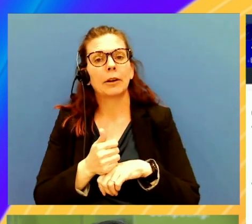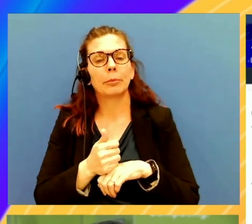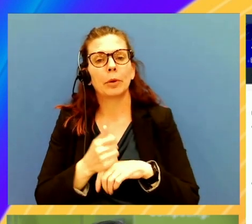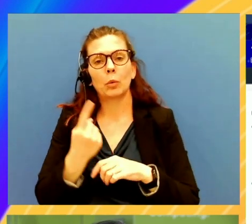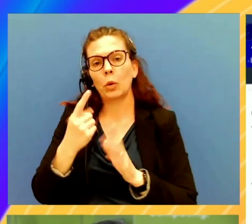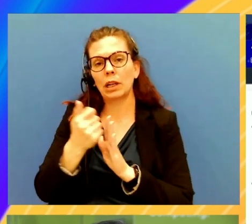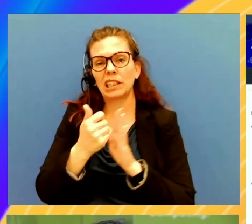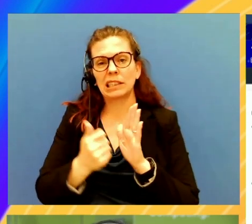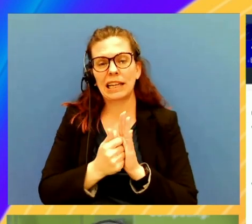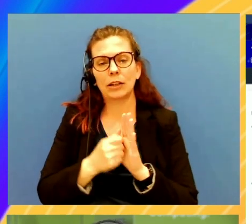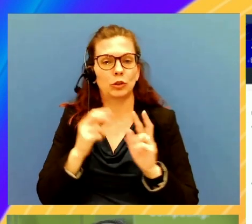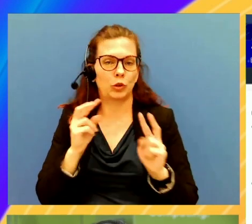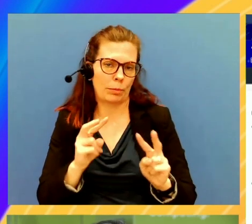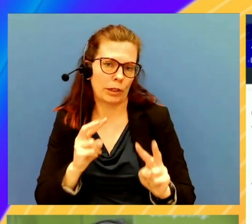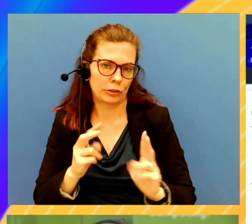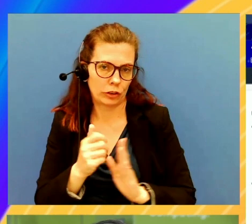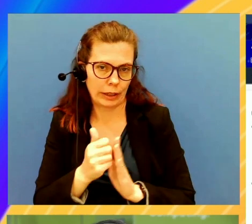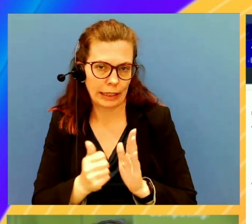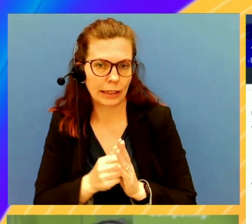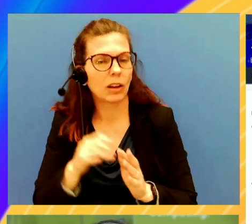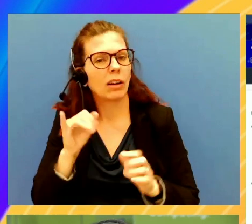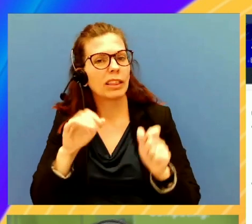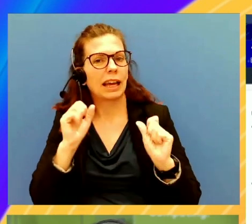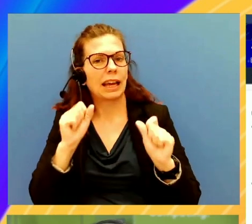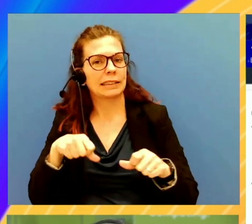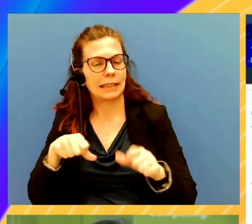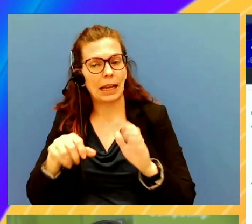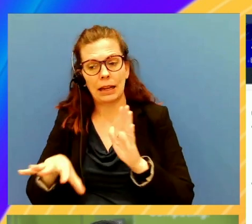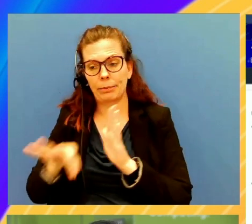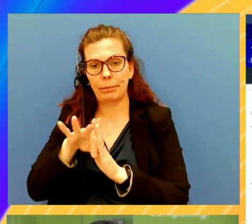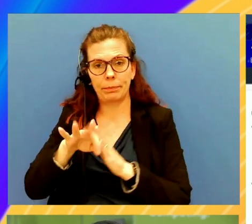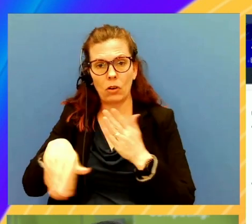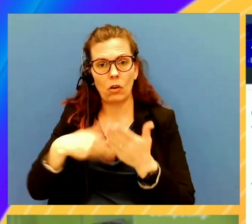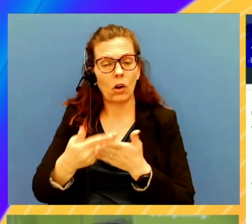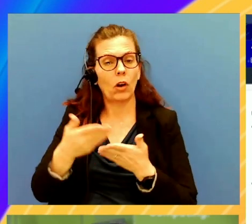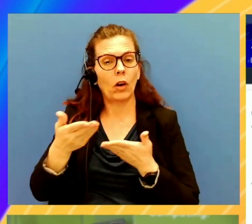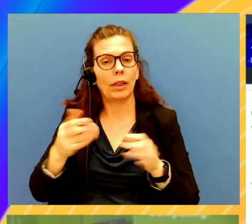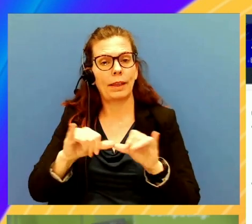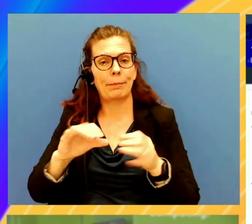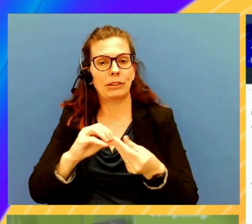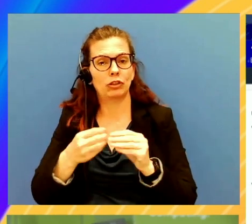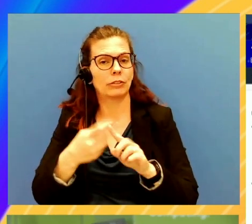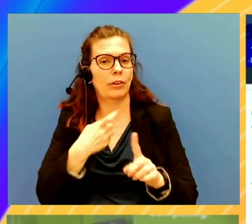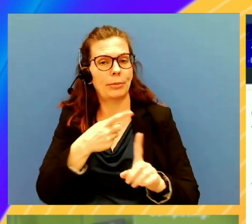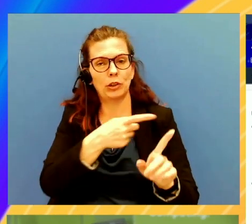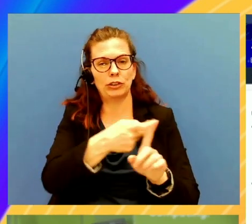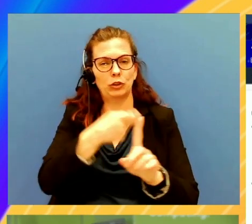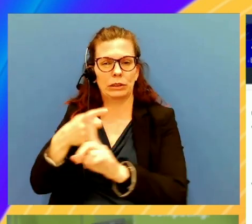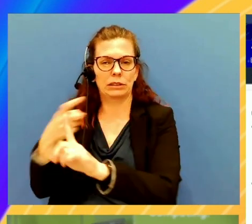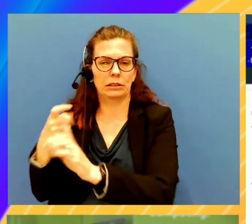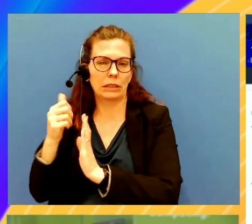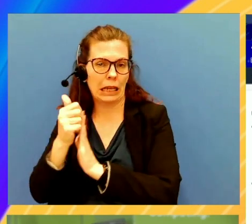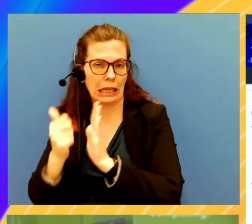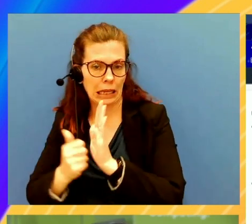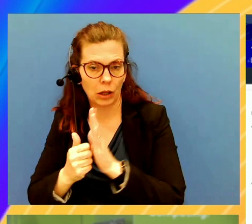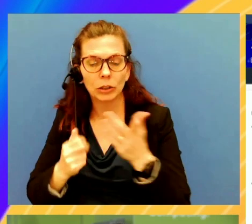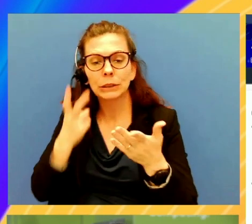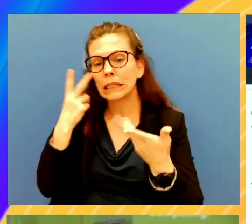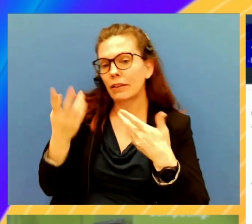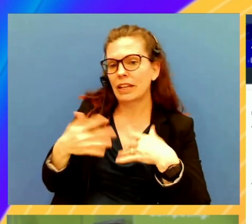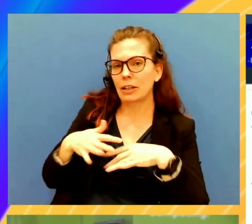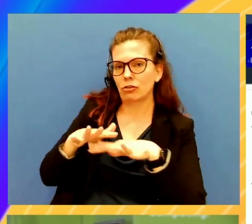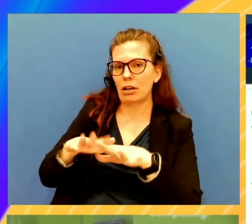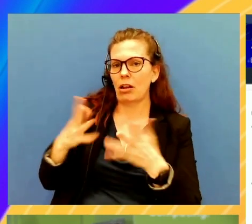account as the monitoring account, which will be able to collect all the metrics from your source account. So as you can see, I've already enabled it as my monitoring